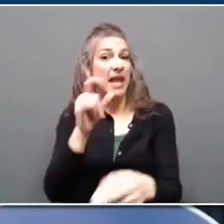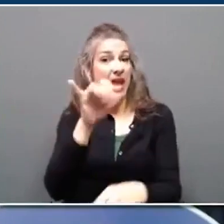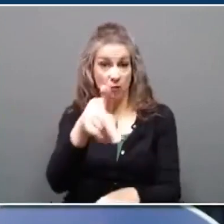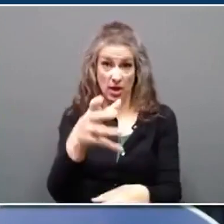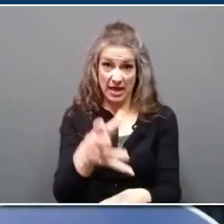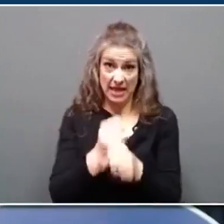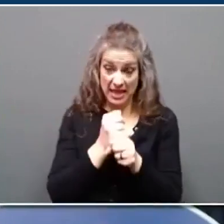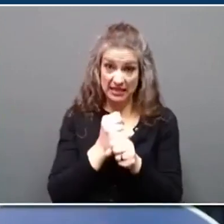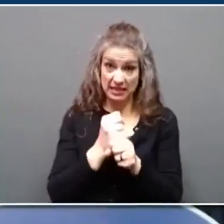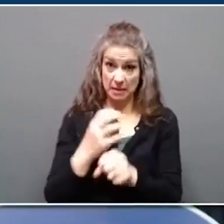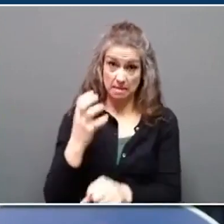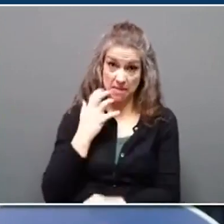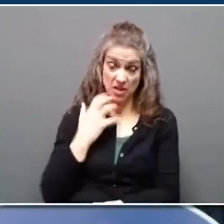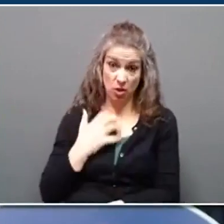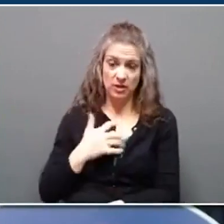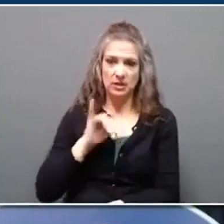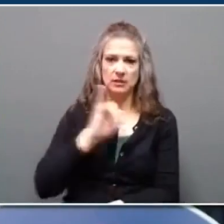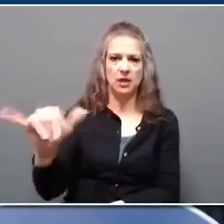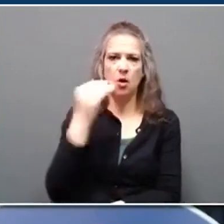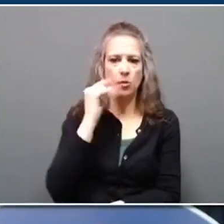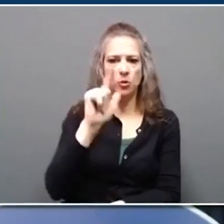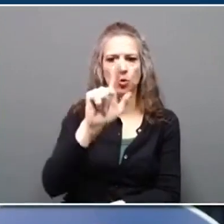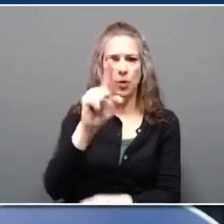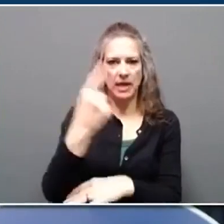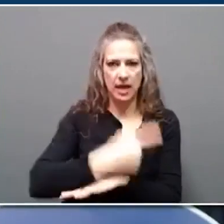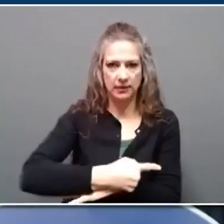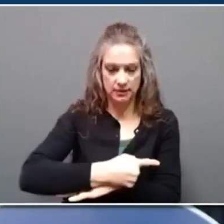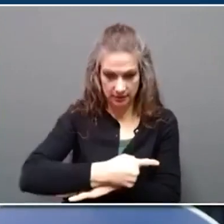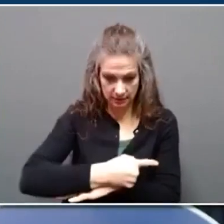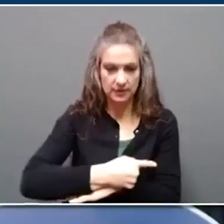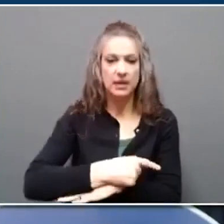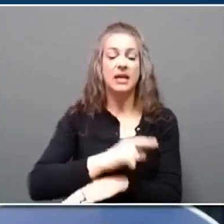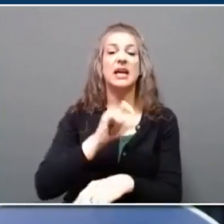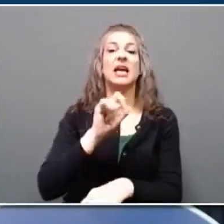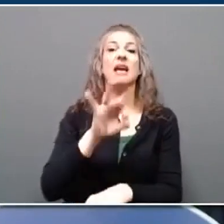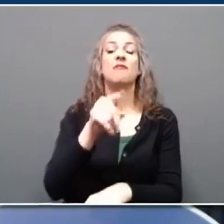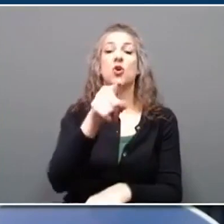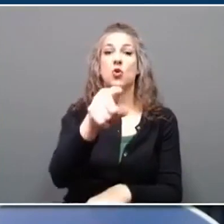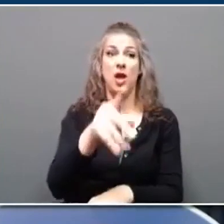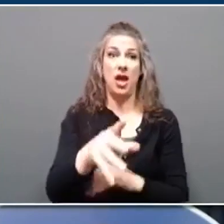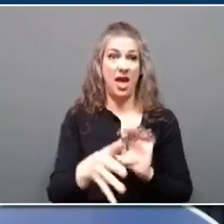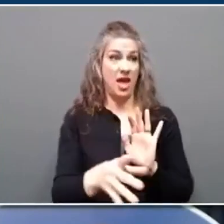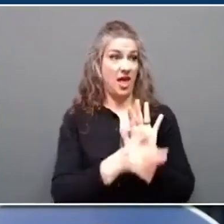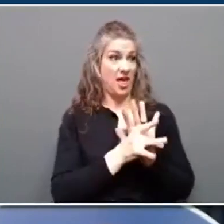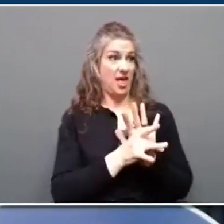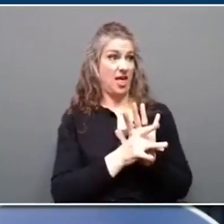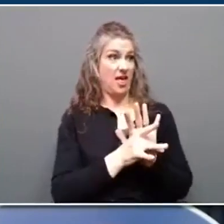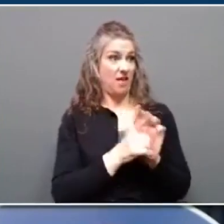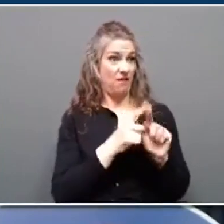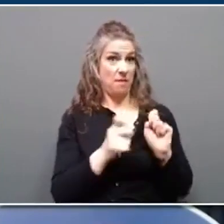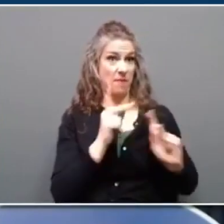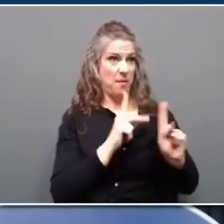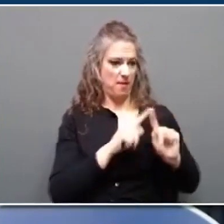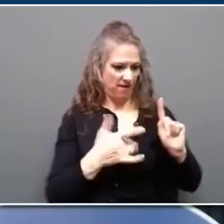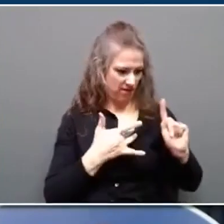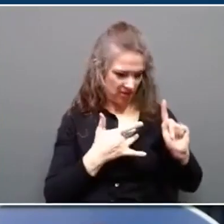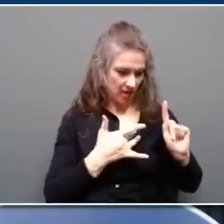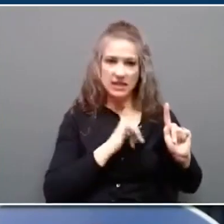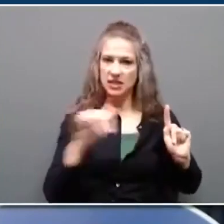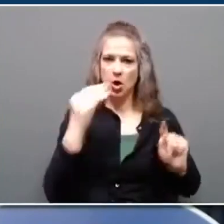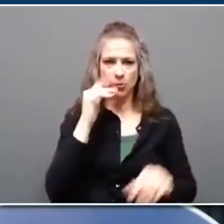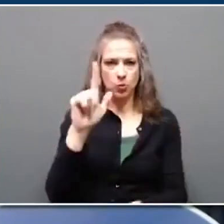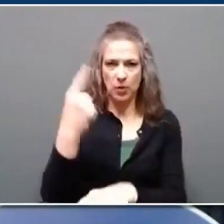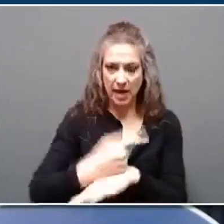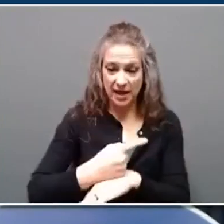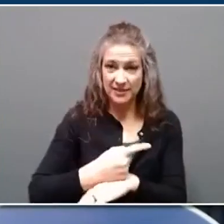them should stay at home for 21 days to avoid spreading the disease. That is horribly inconvenient, but one of the reasons we do it